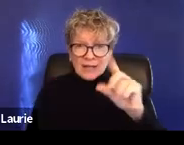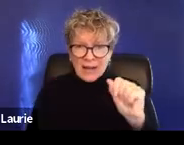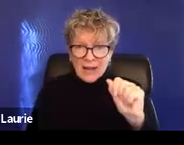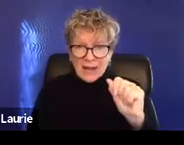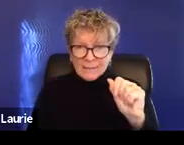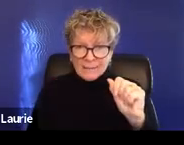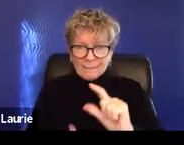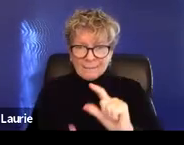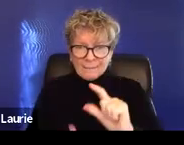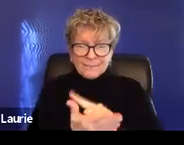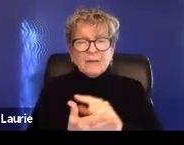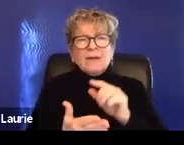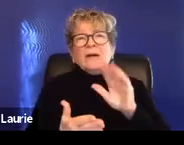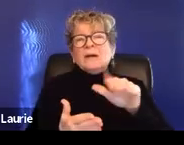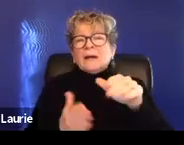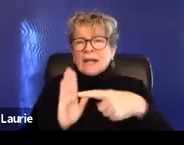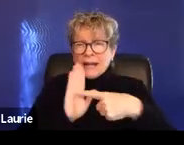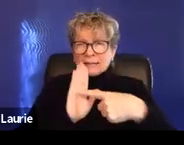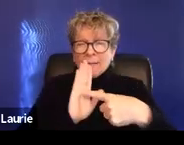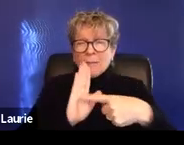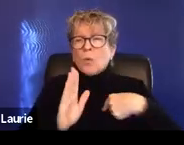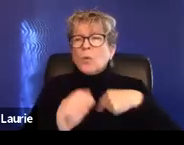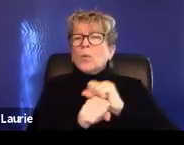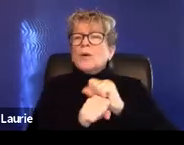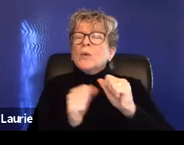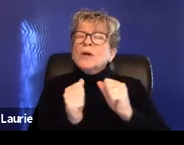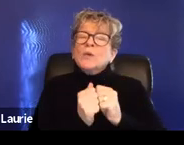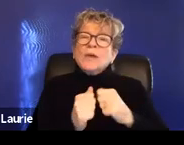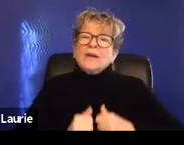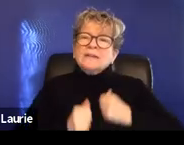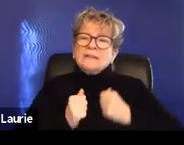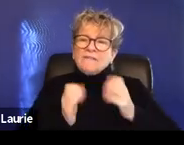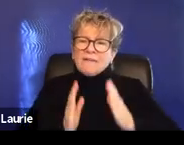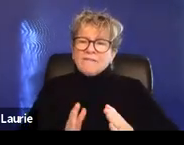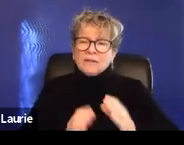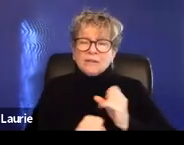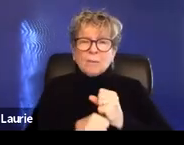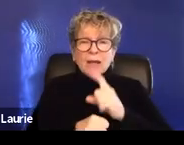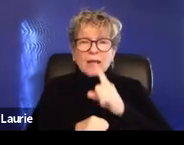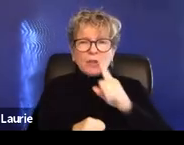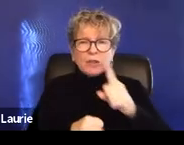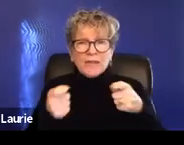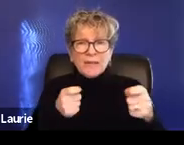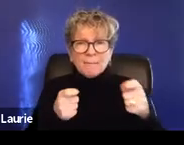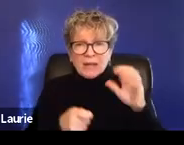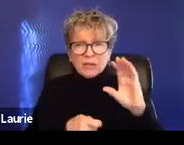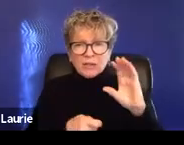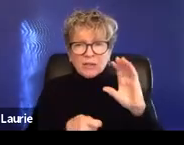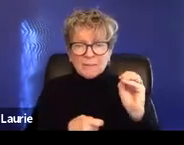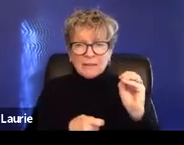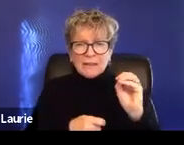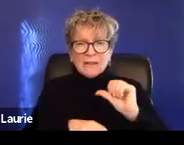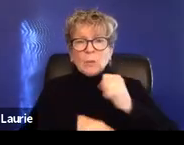we've worked with survivors and making sure that the management company starts putting up